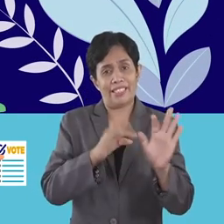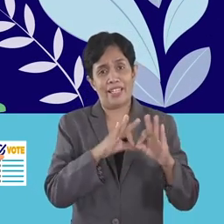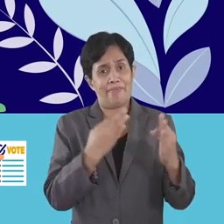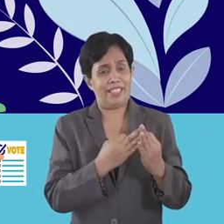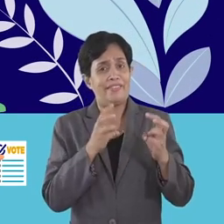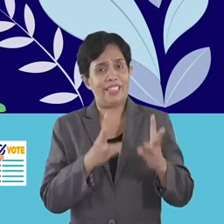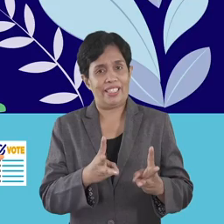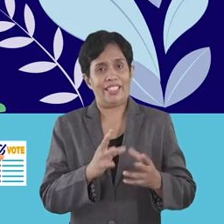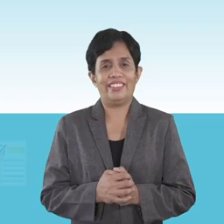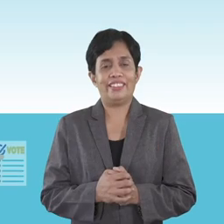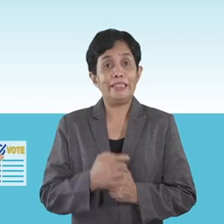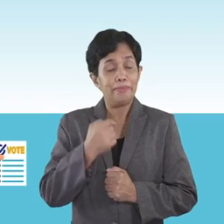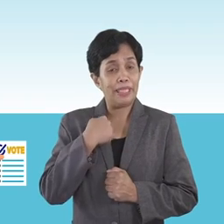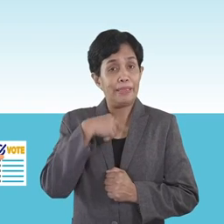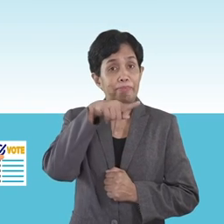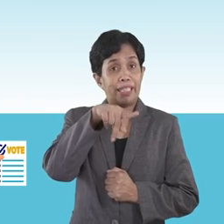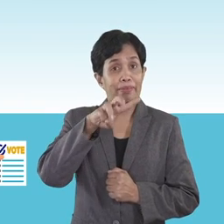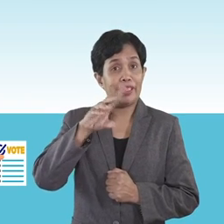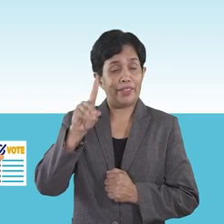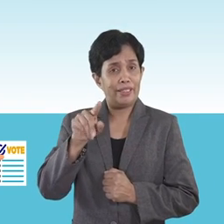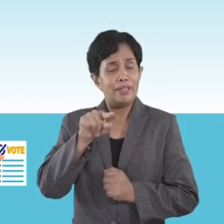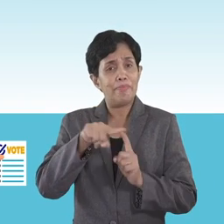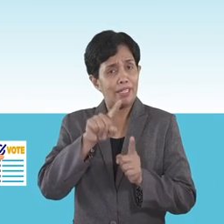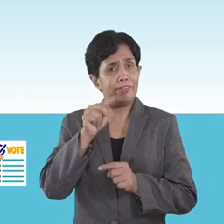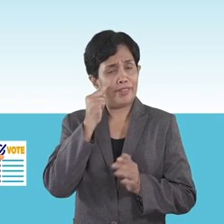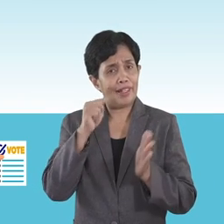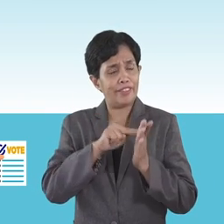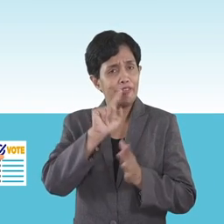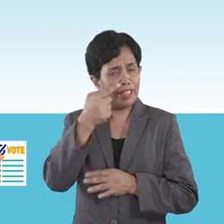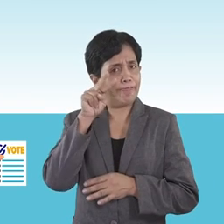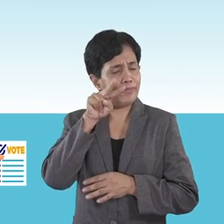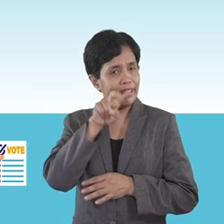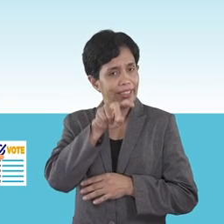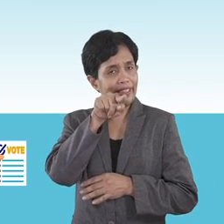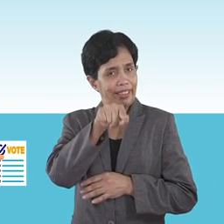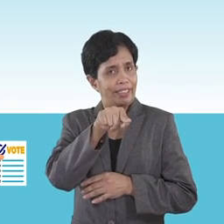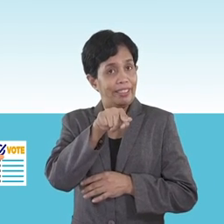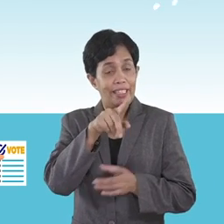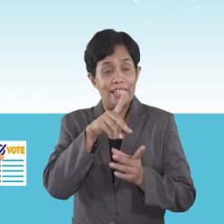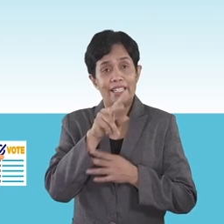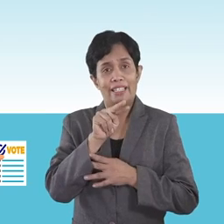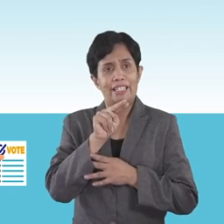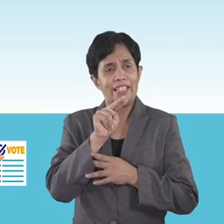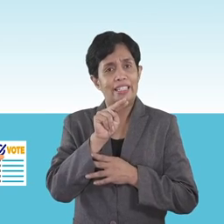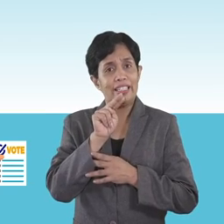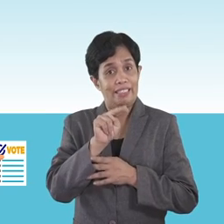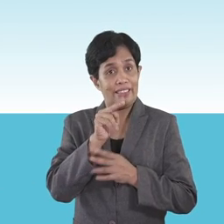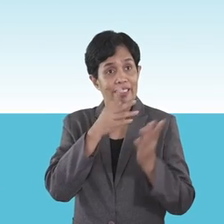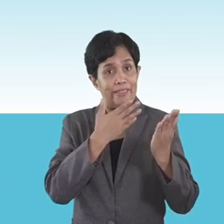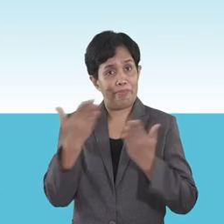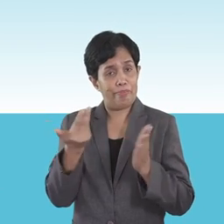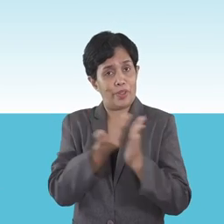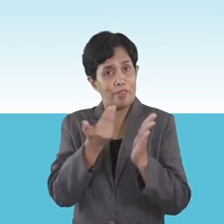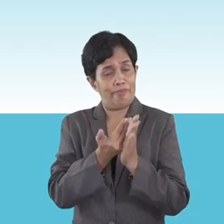months on the family way. I am a PWD, but you won't know this at first glance. Do I need to bring proof of my